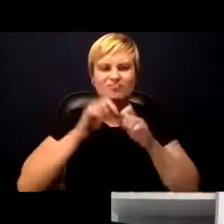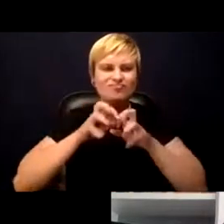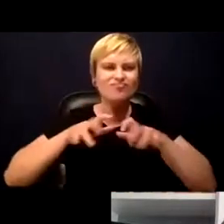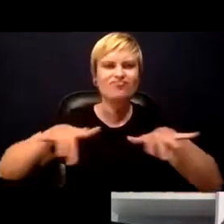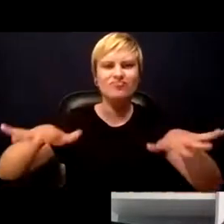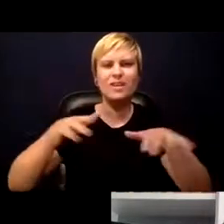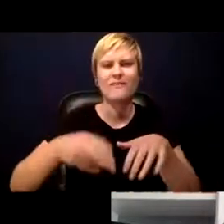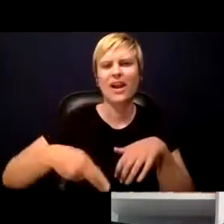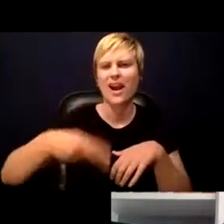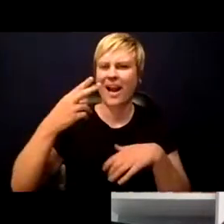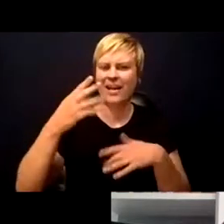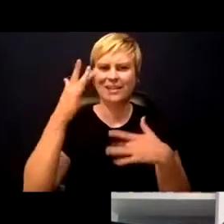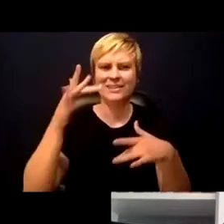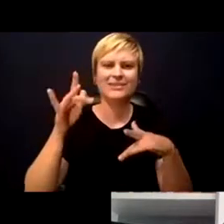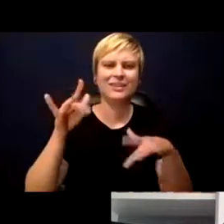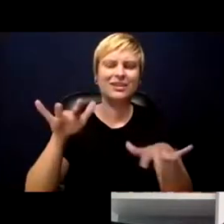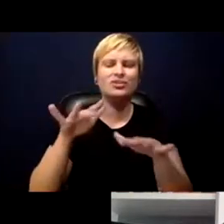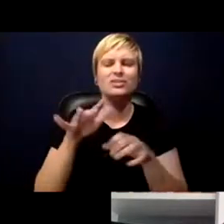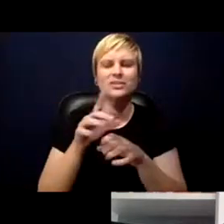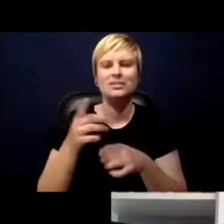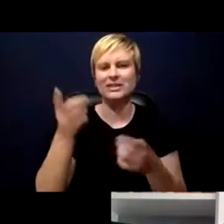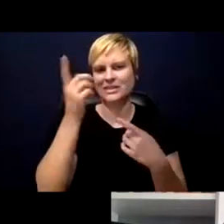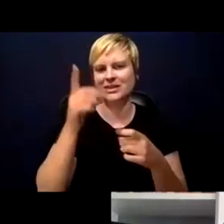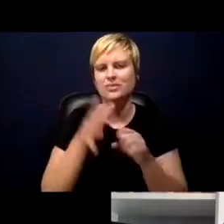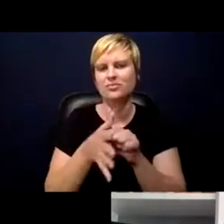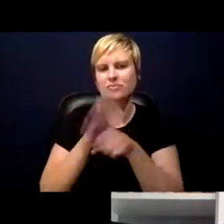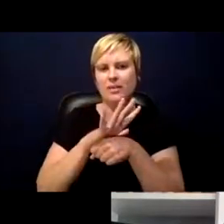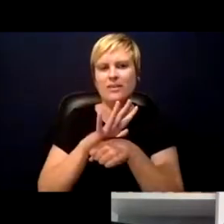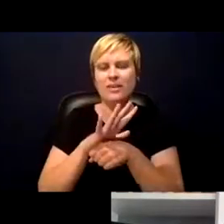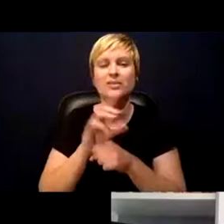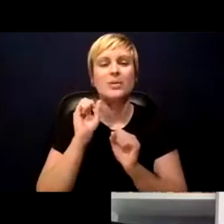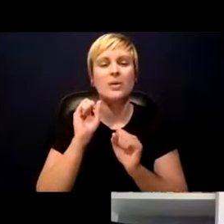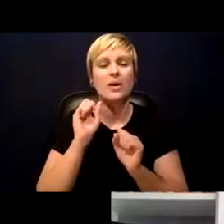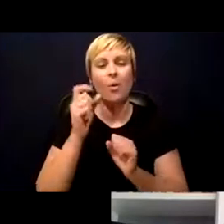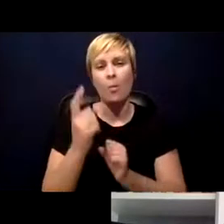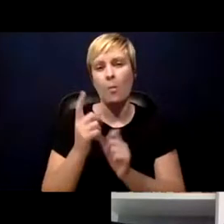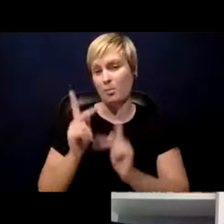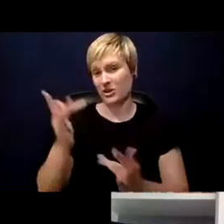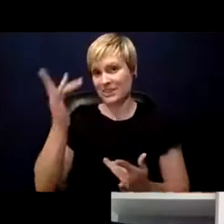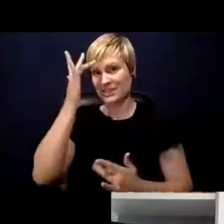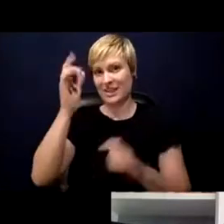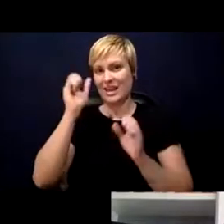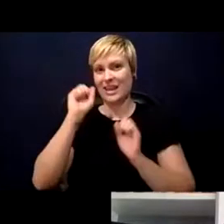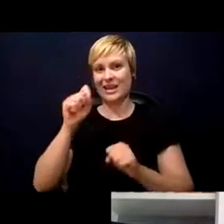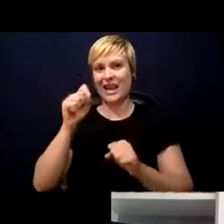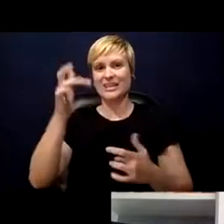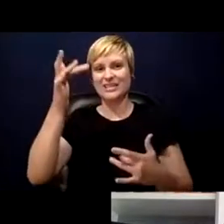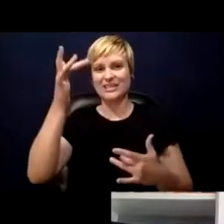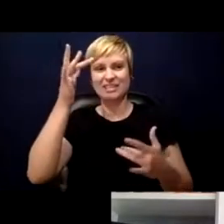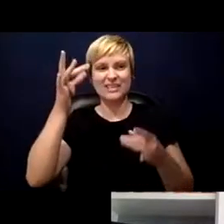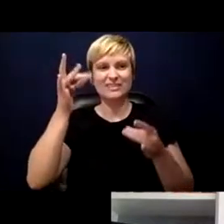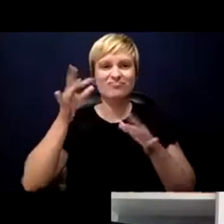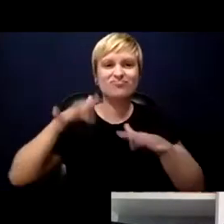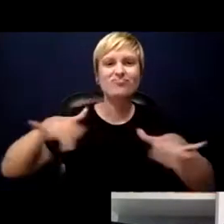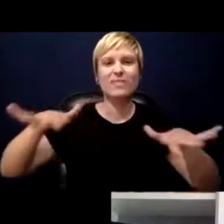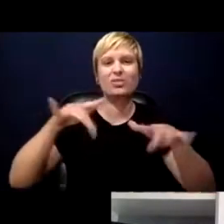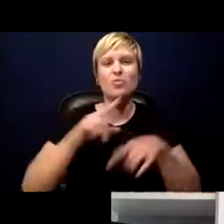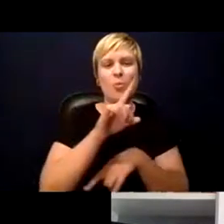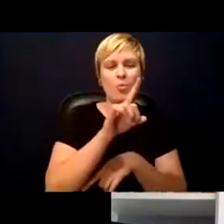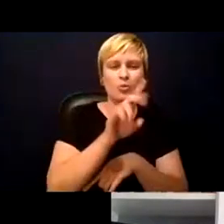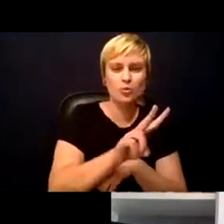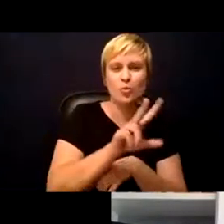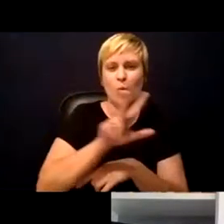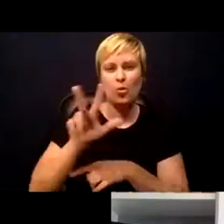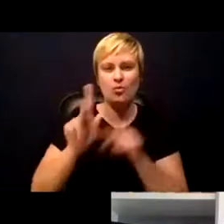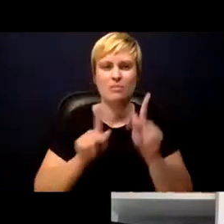with this virus can transmit it to two or three more people. We need to bring that reinfection rate down to about one in